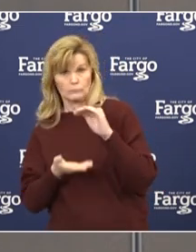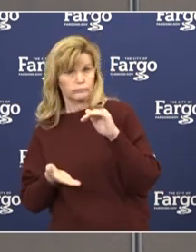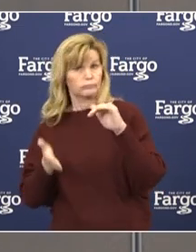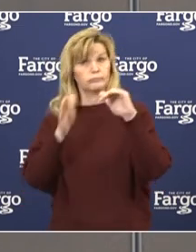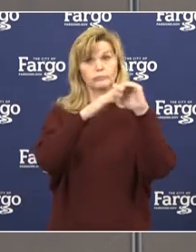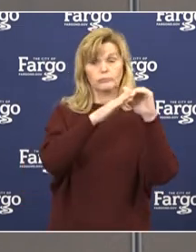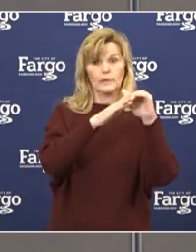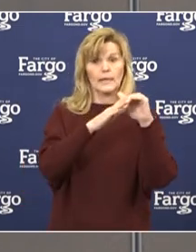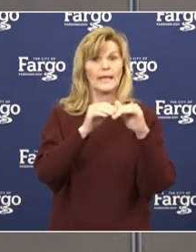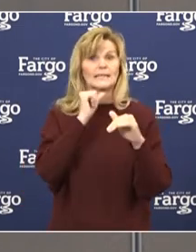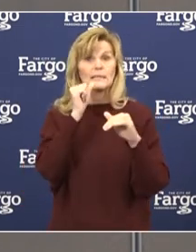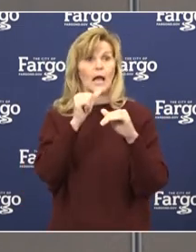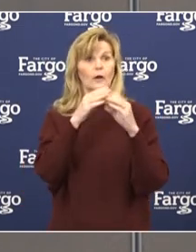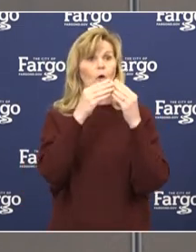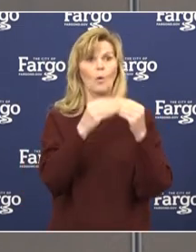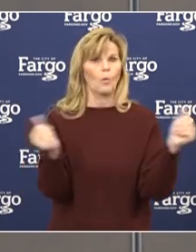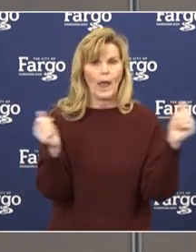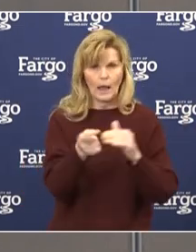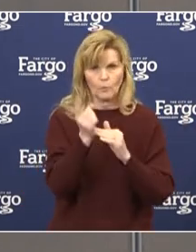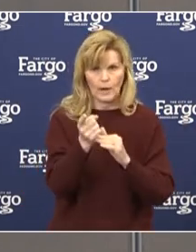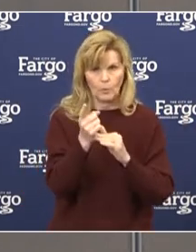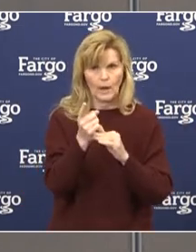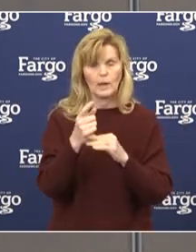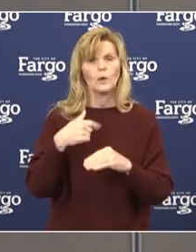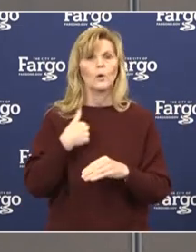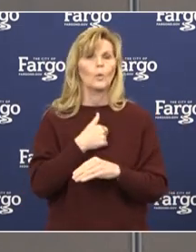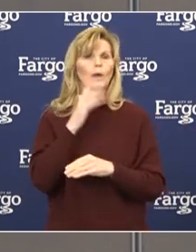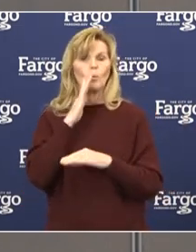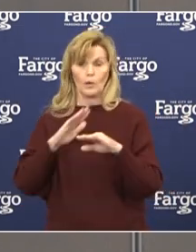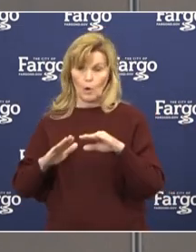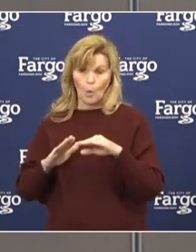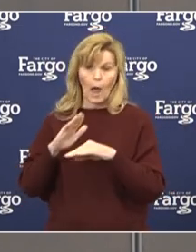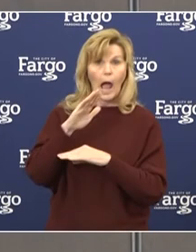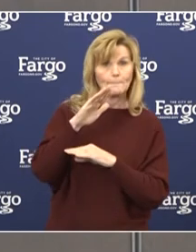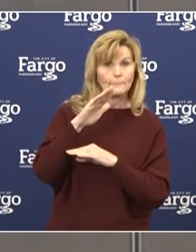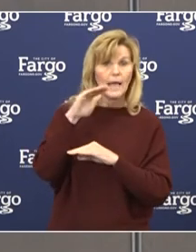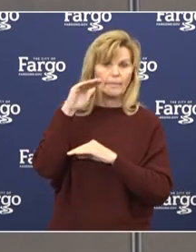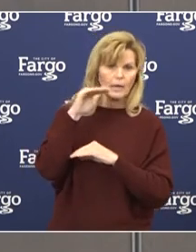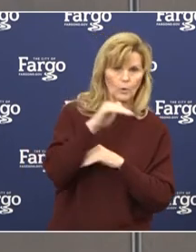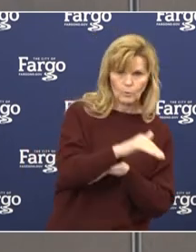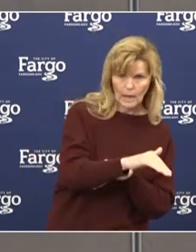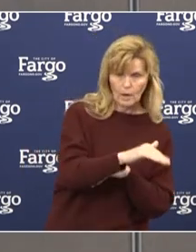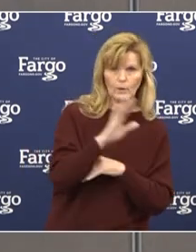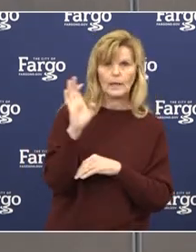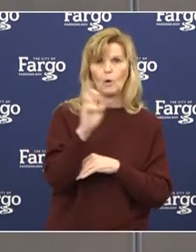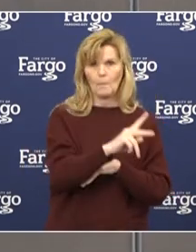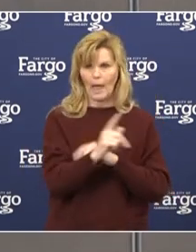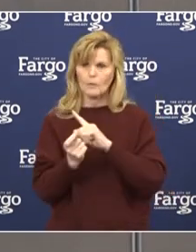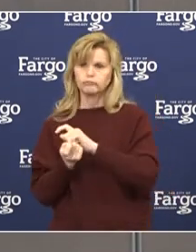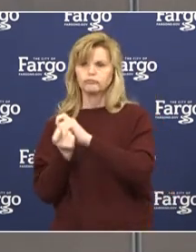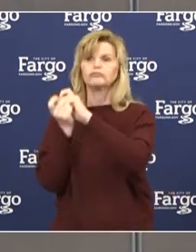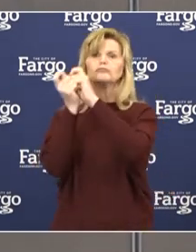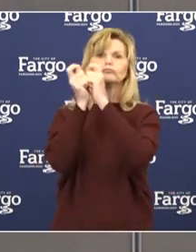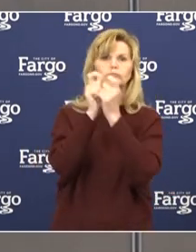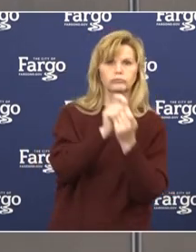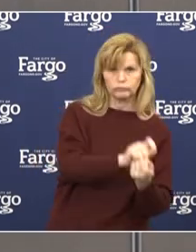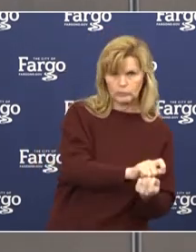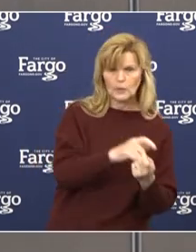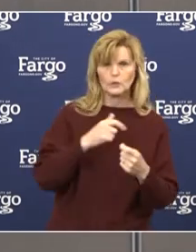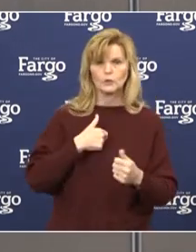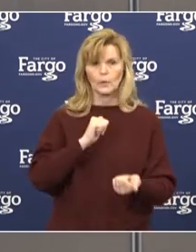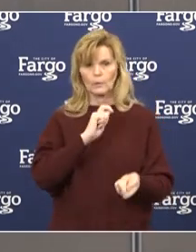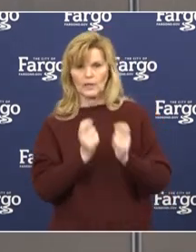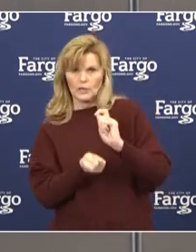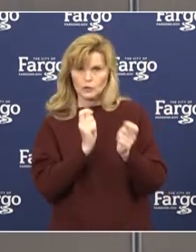to go away and that we are going to have to have a gradual return to normalcy at some point, so we will adjust our efforts